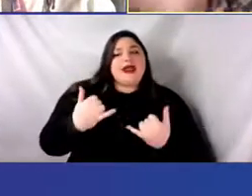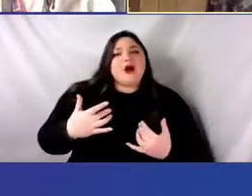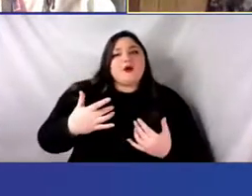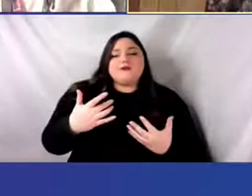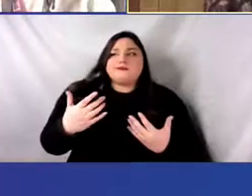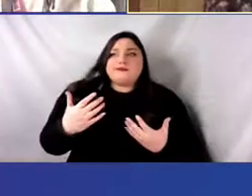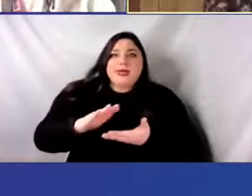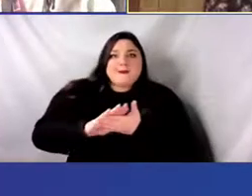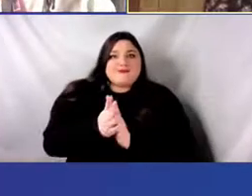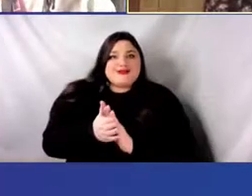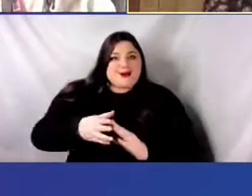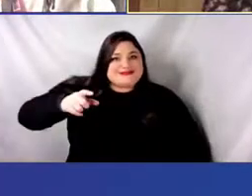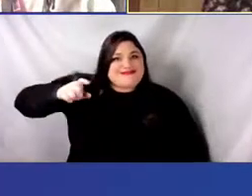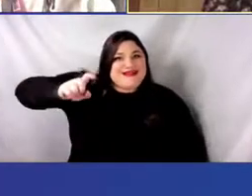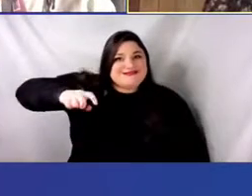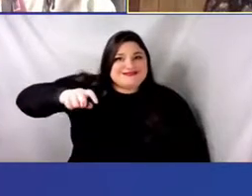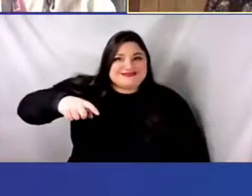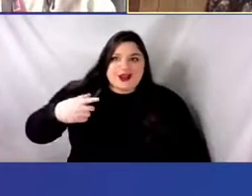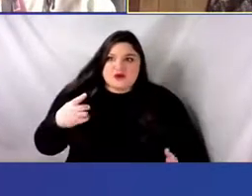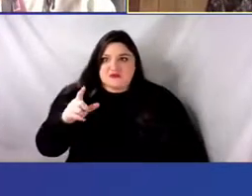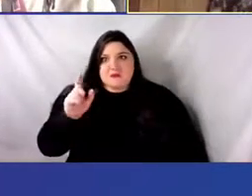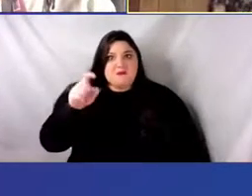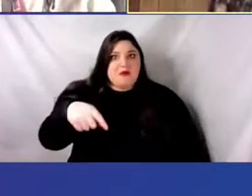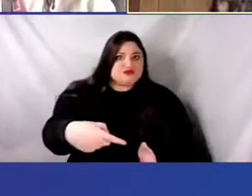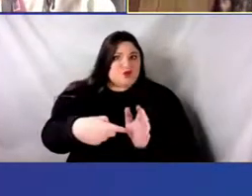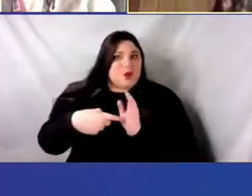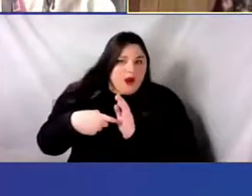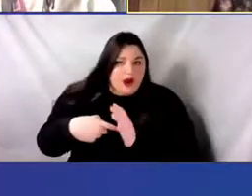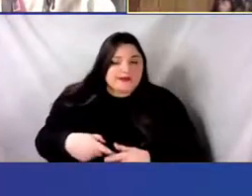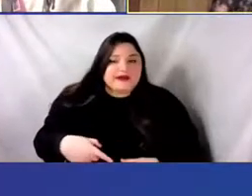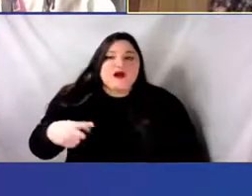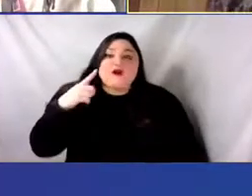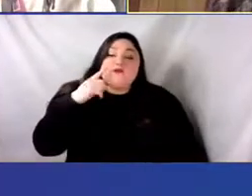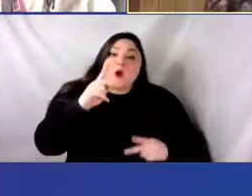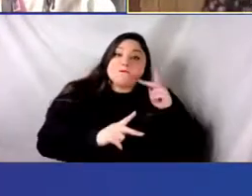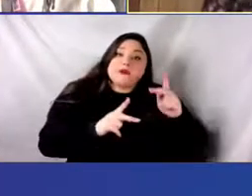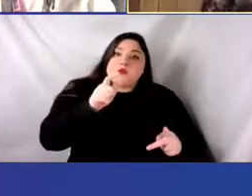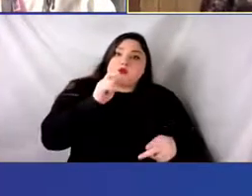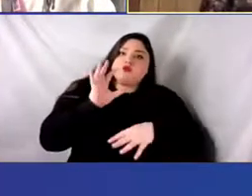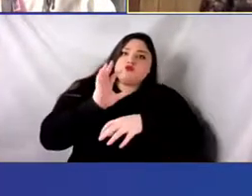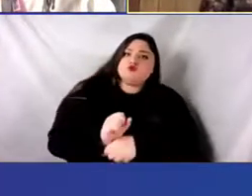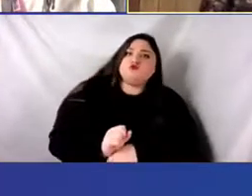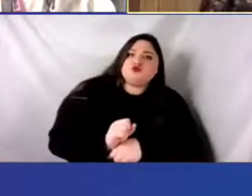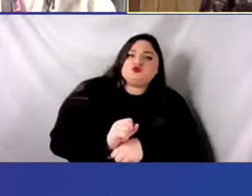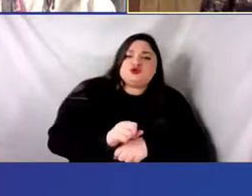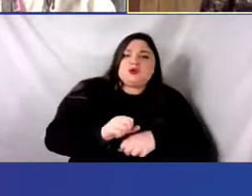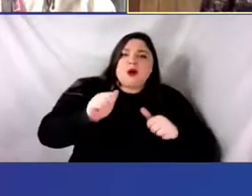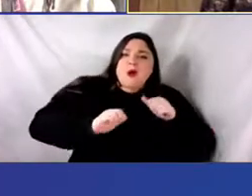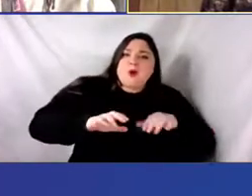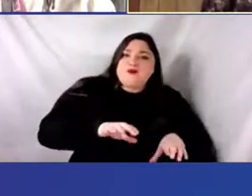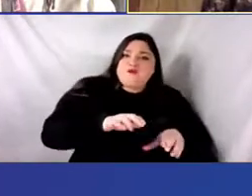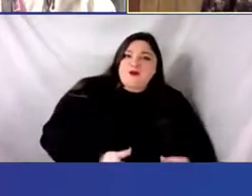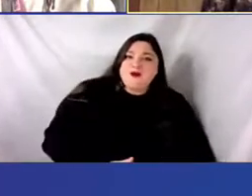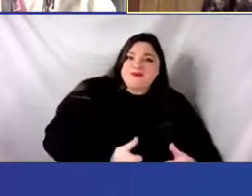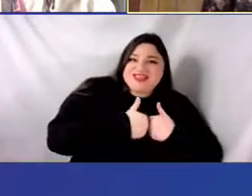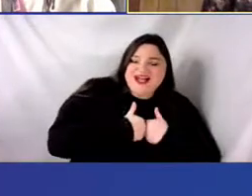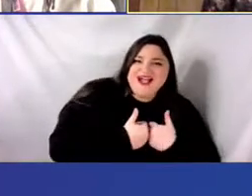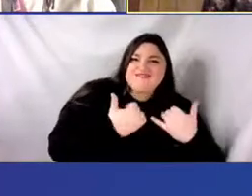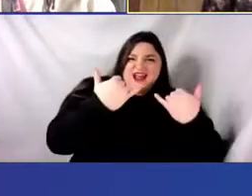artists in our field who have worked in live performance, having to adapt to virtual presentations,